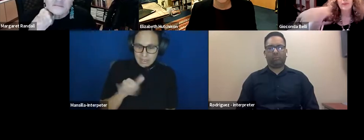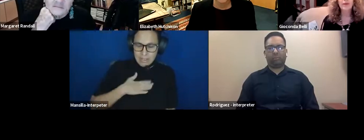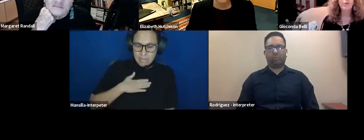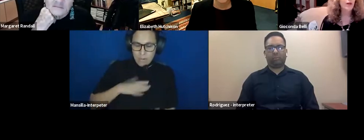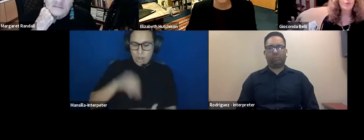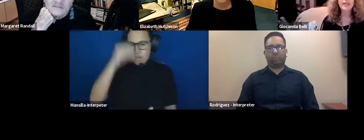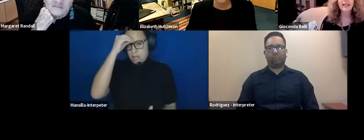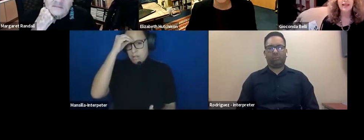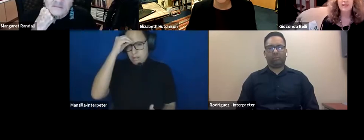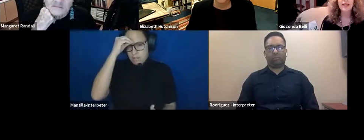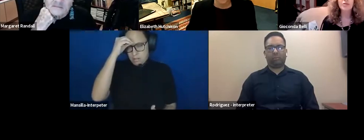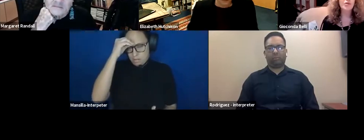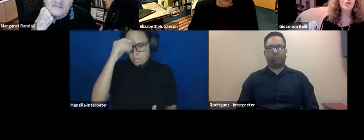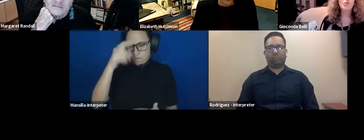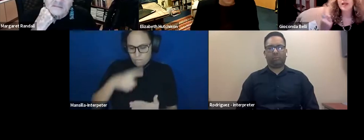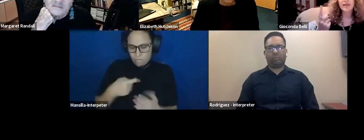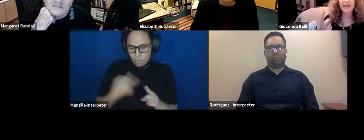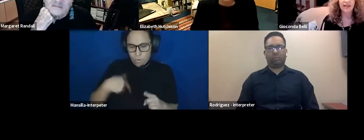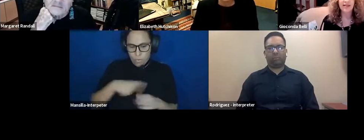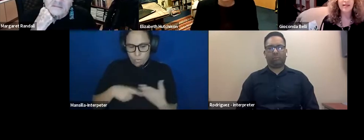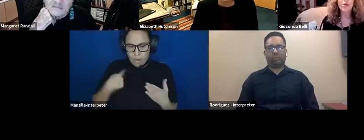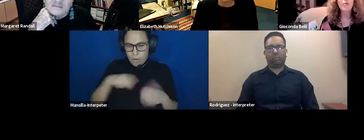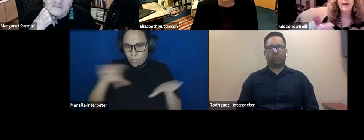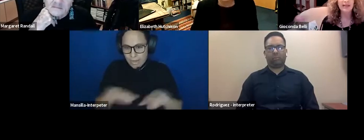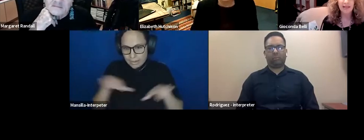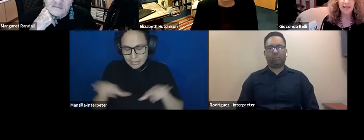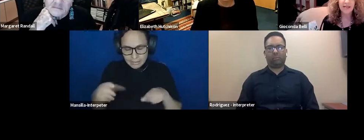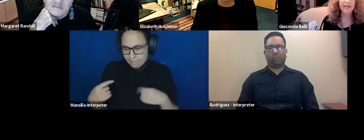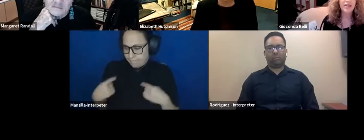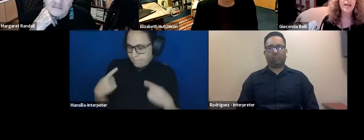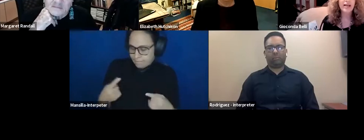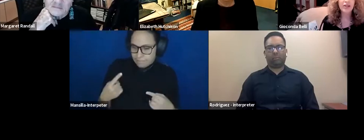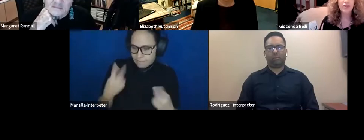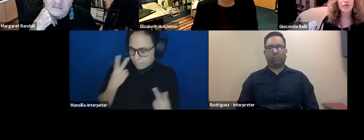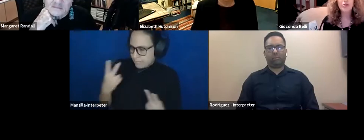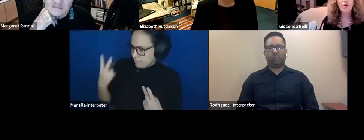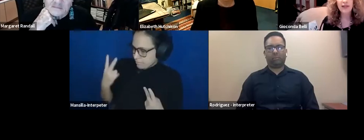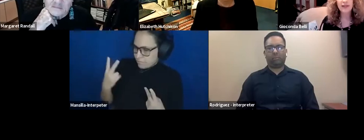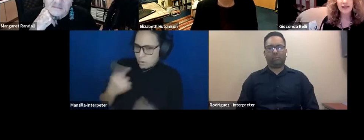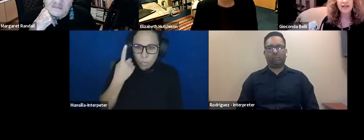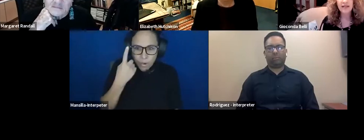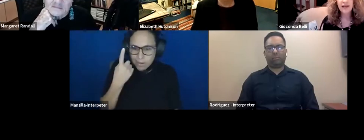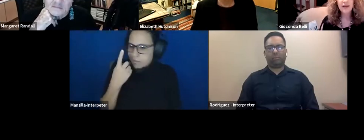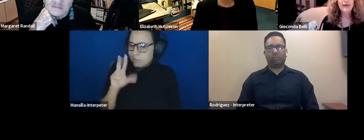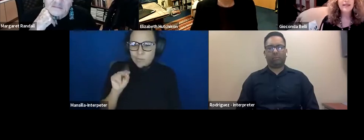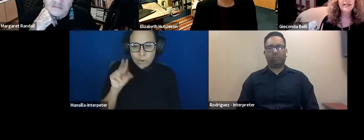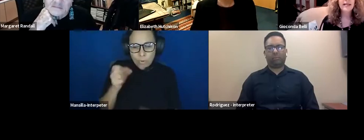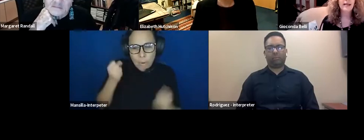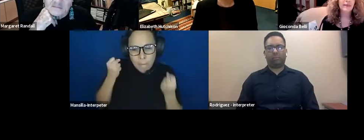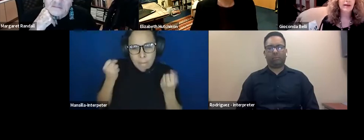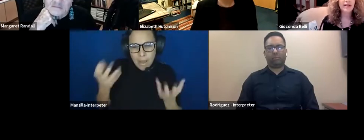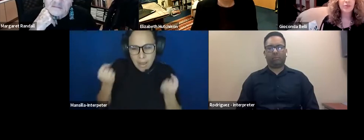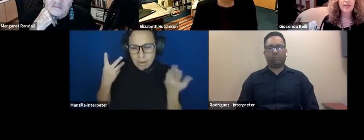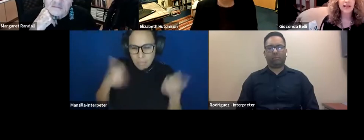from what we did. I mean, it's not one thing, so many things, it changed so many things. But